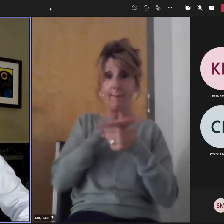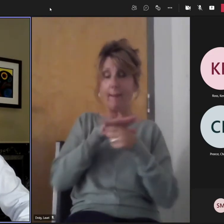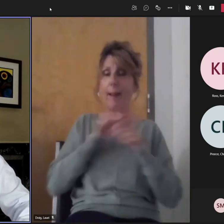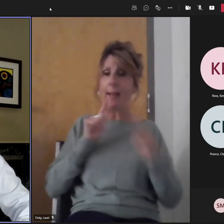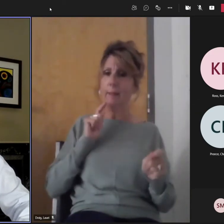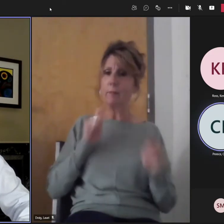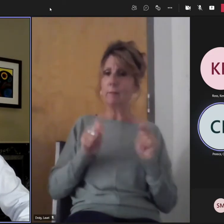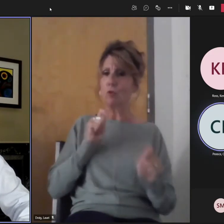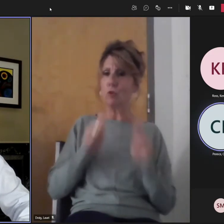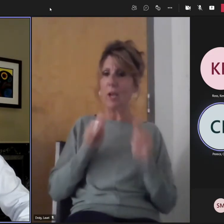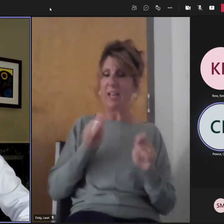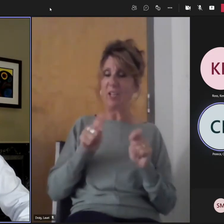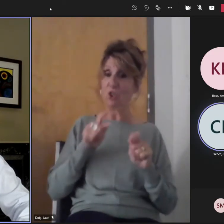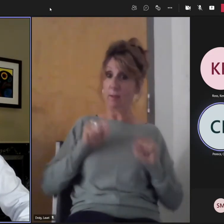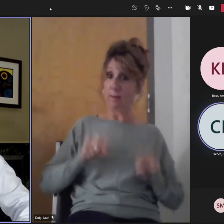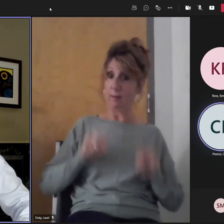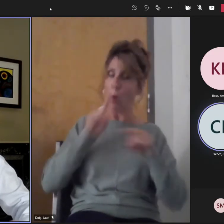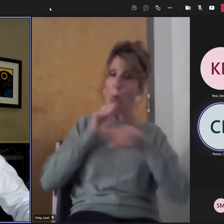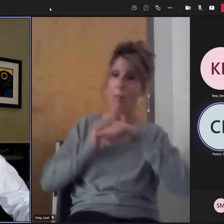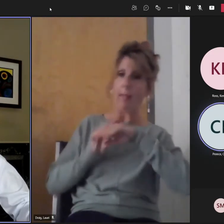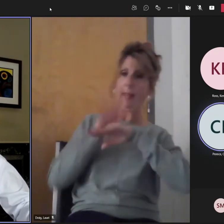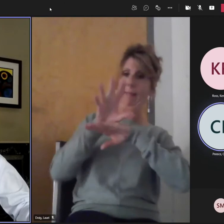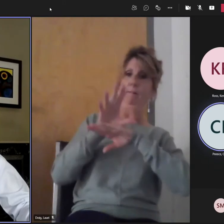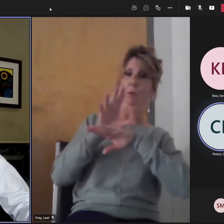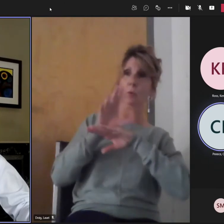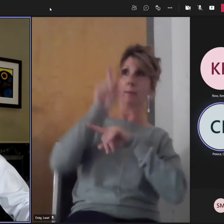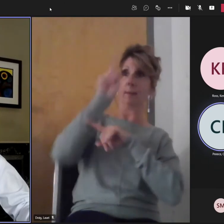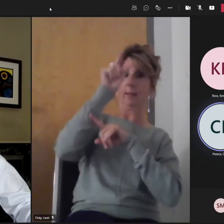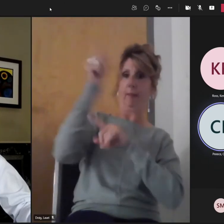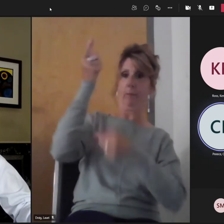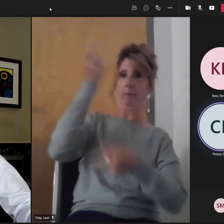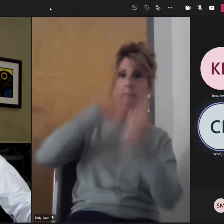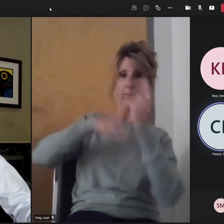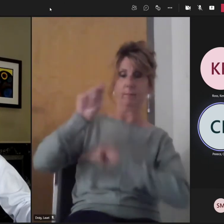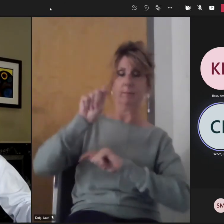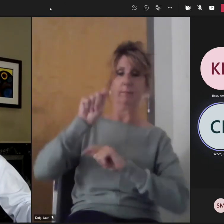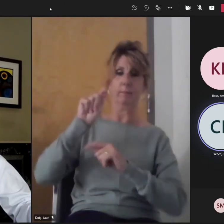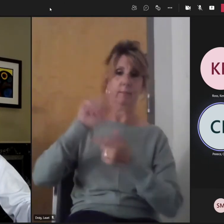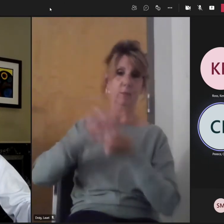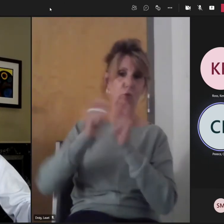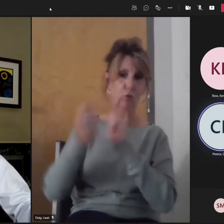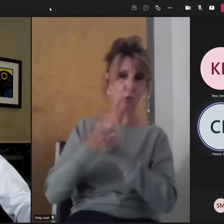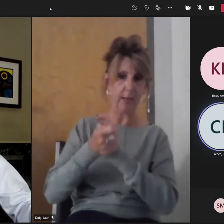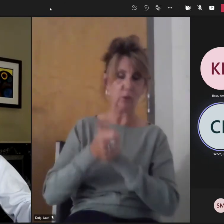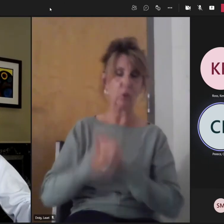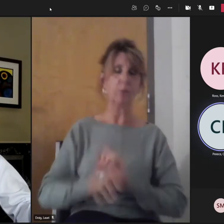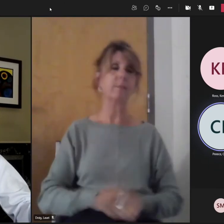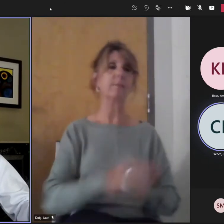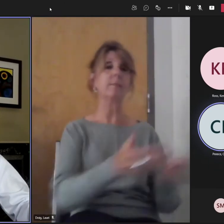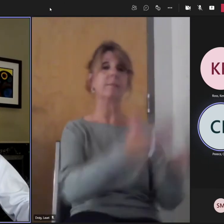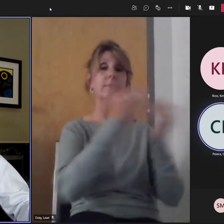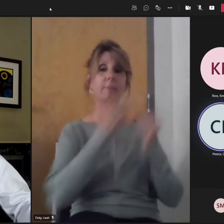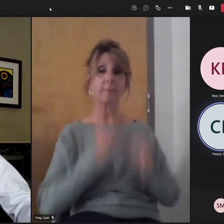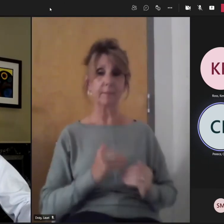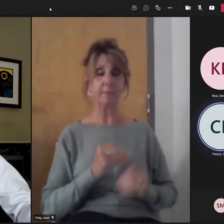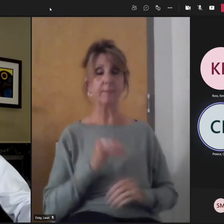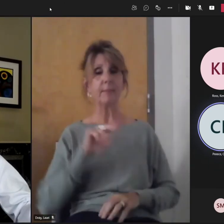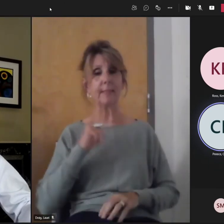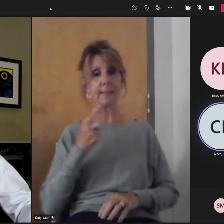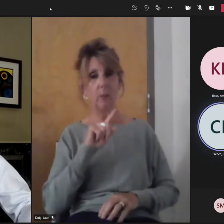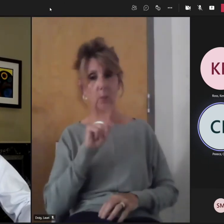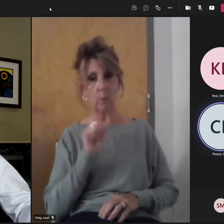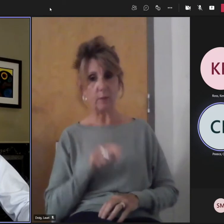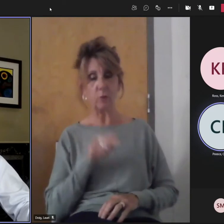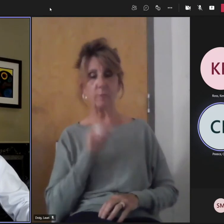level. Thank you. When you say invest in deep learning, where? Across